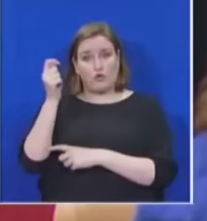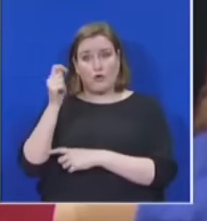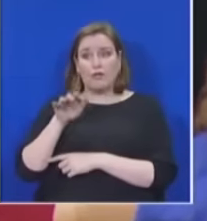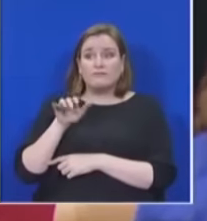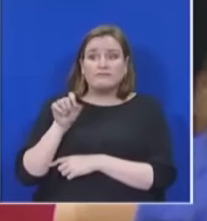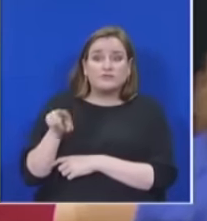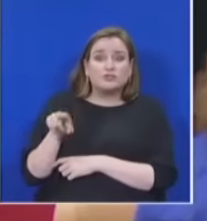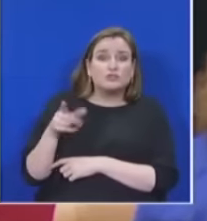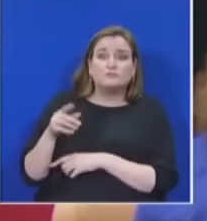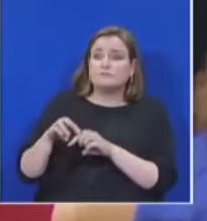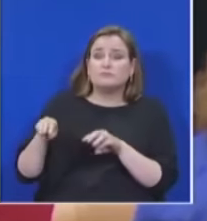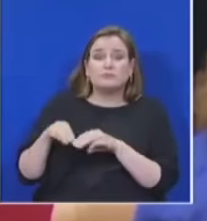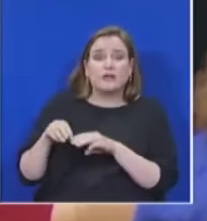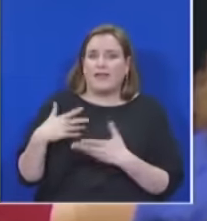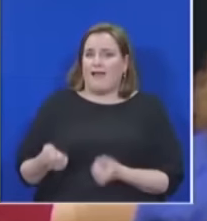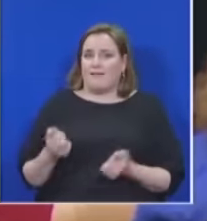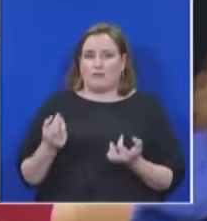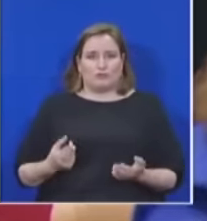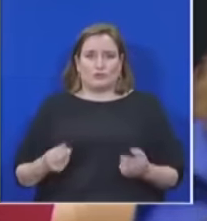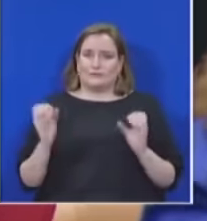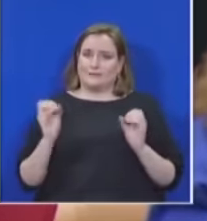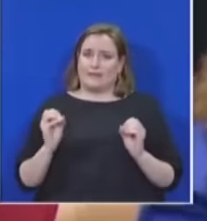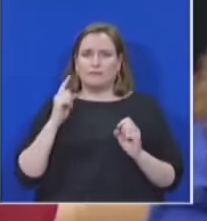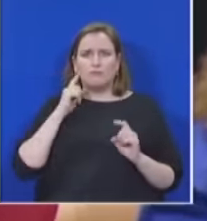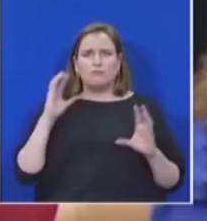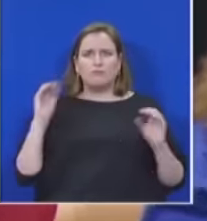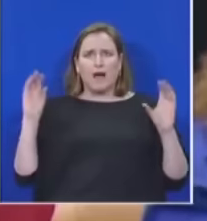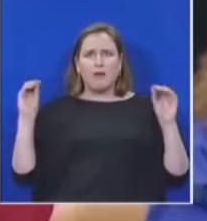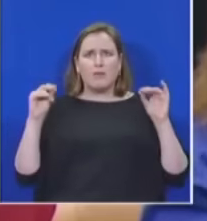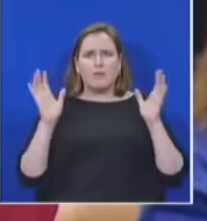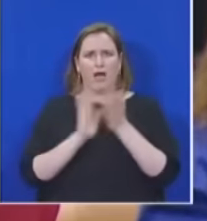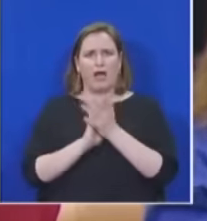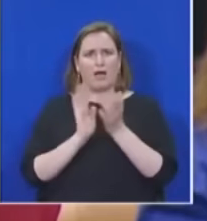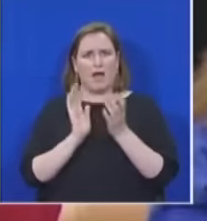not have enough resources Go ahead